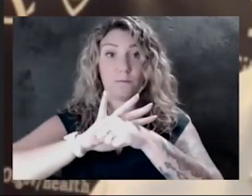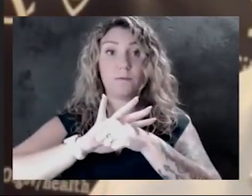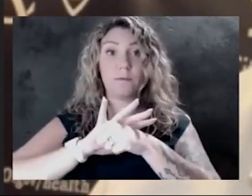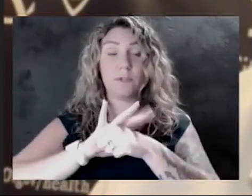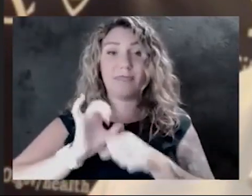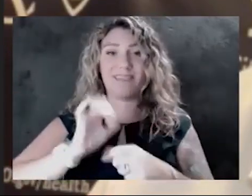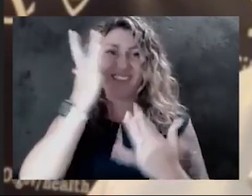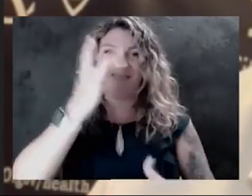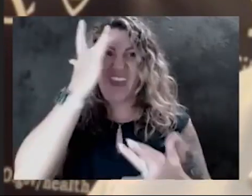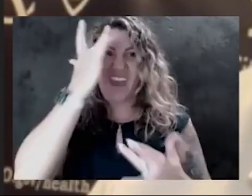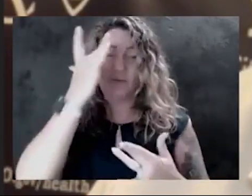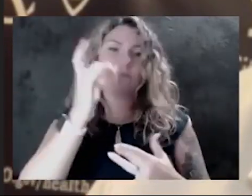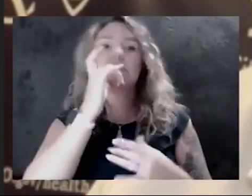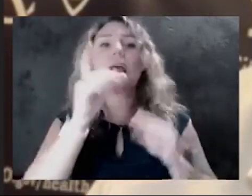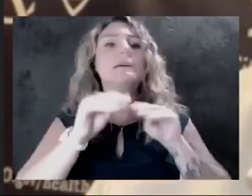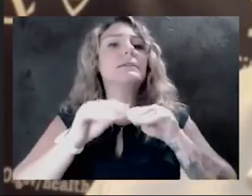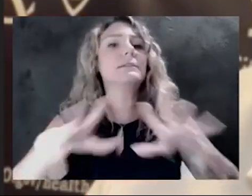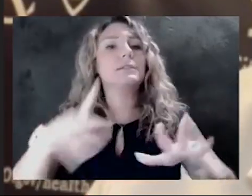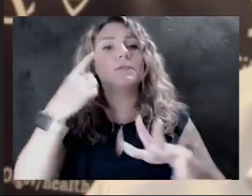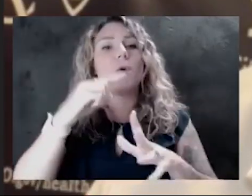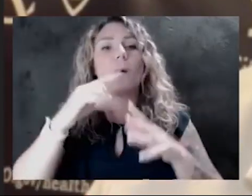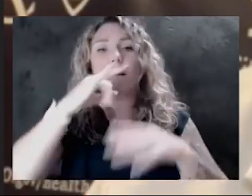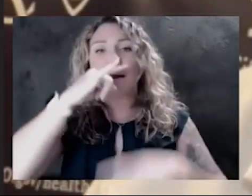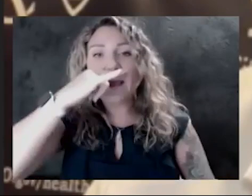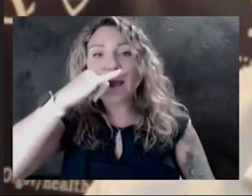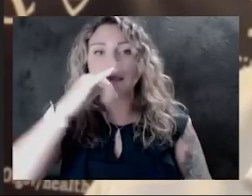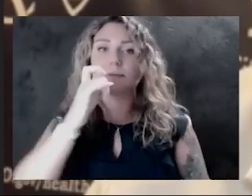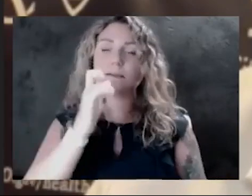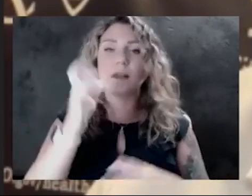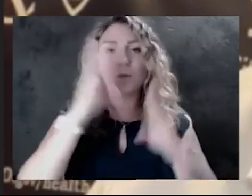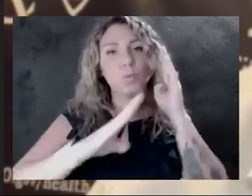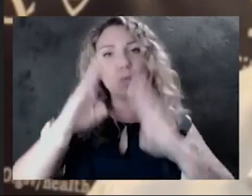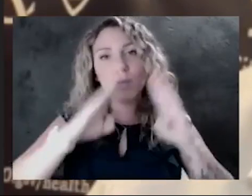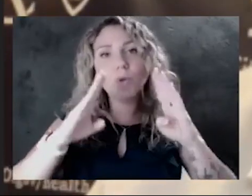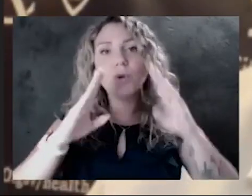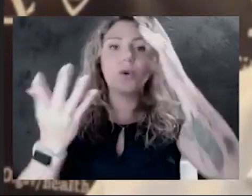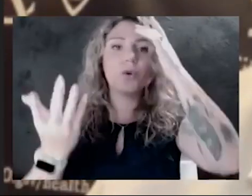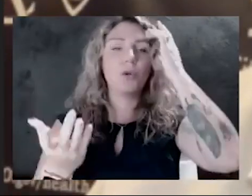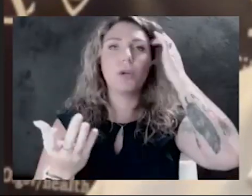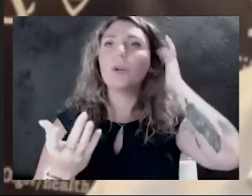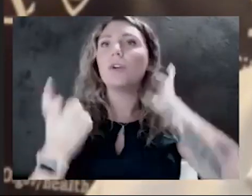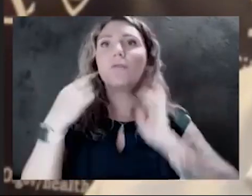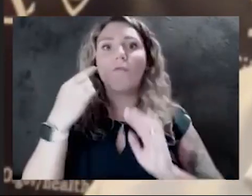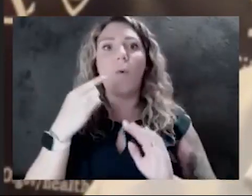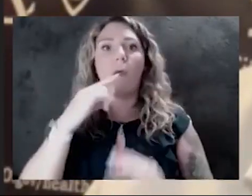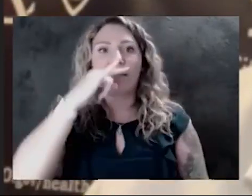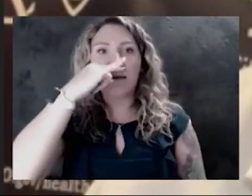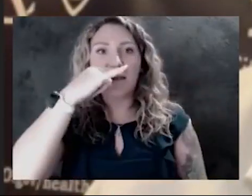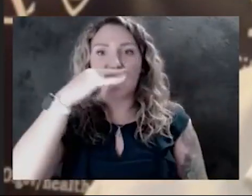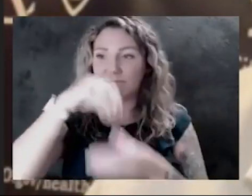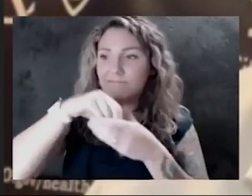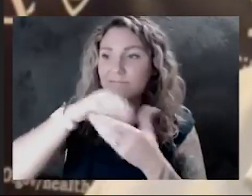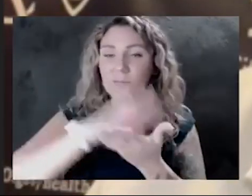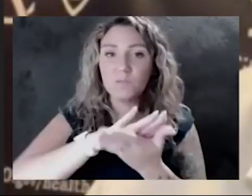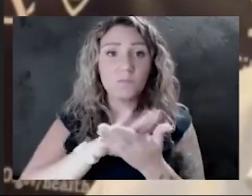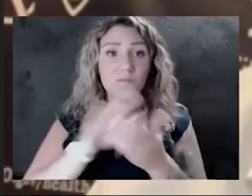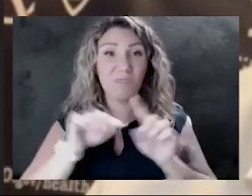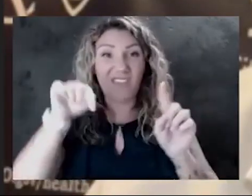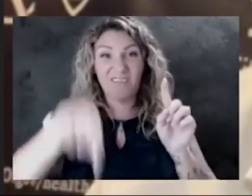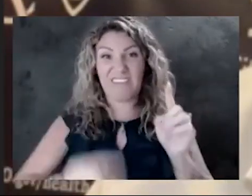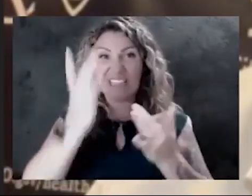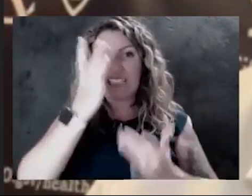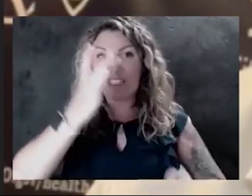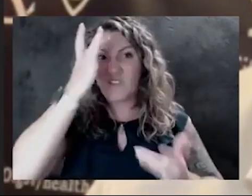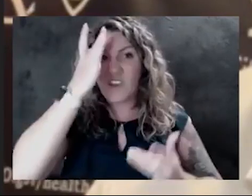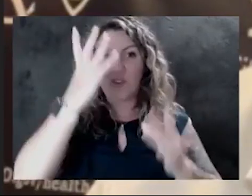contagious for kids. We were not as worried about them in the schools. But this virus appears to be